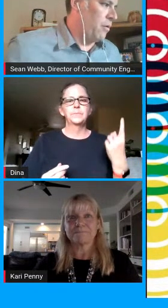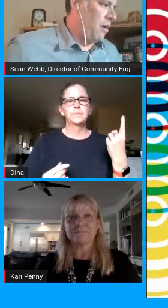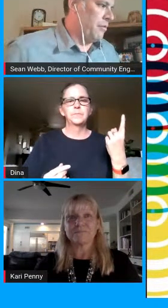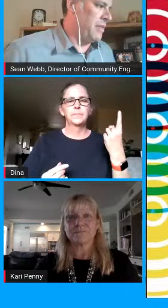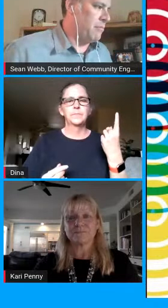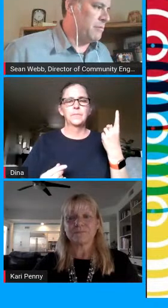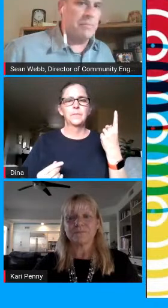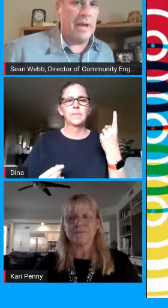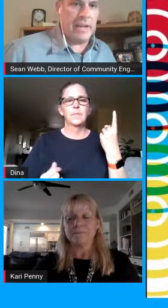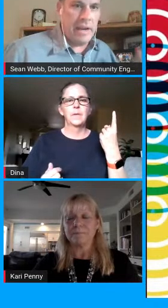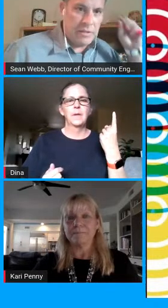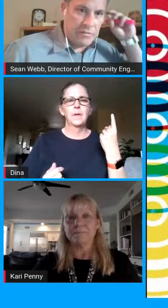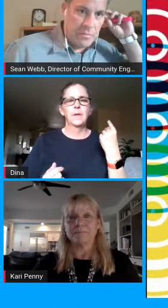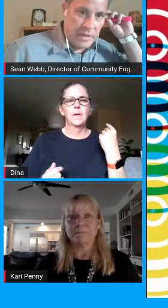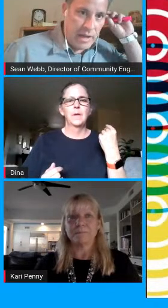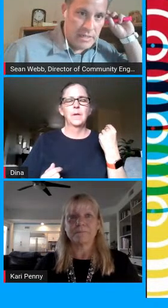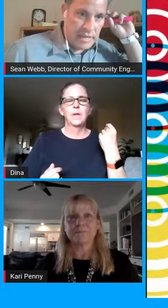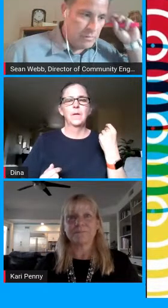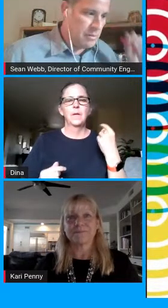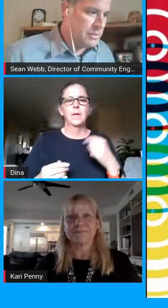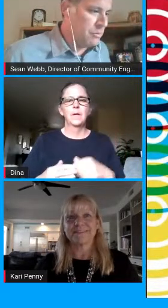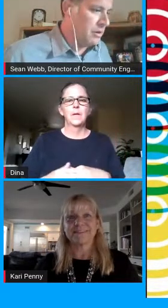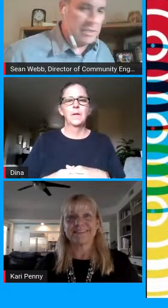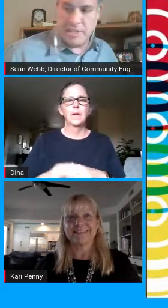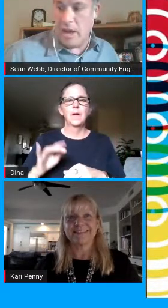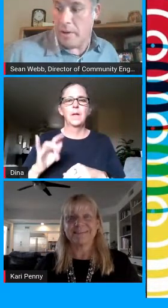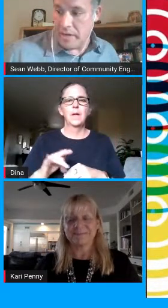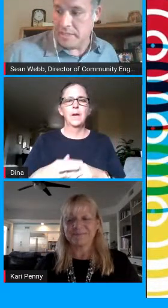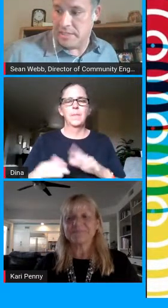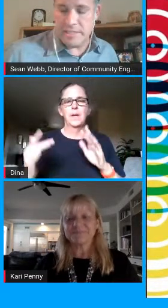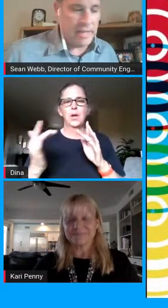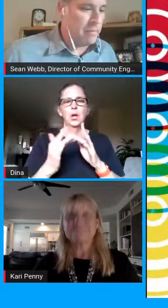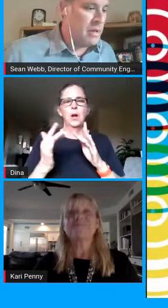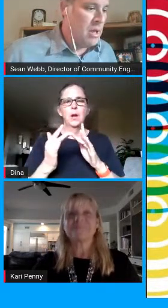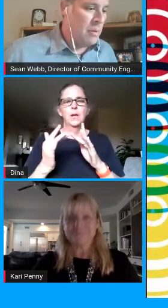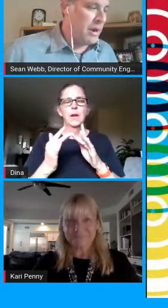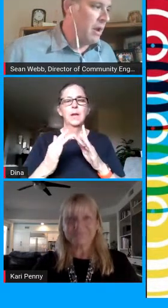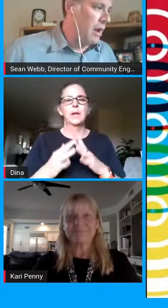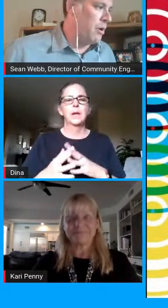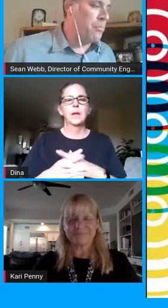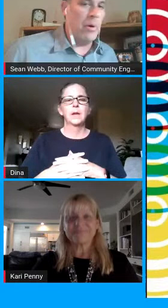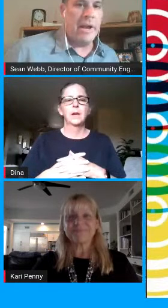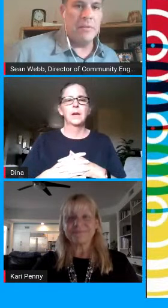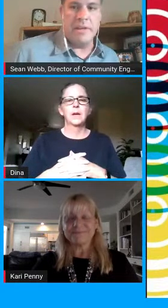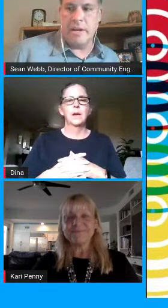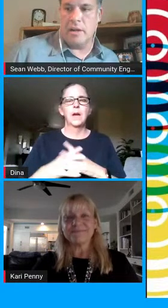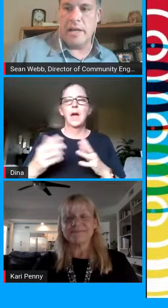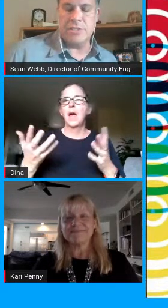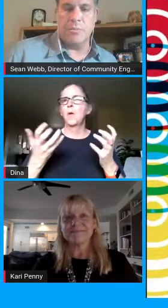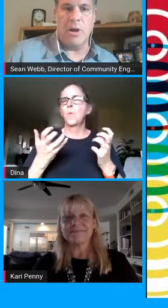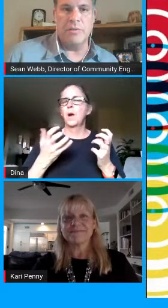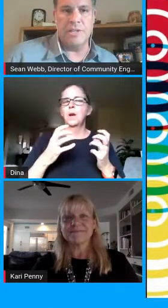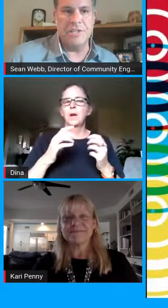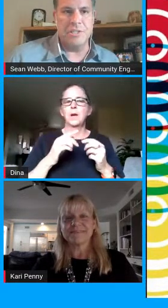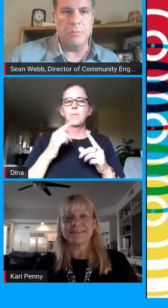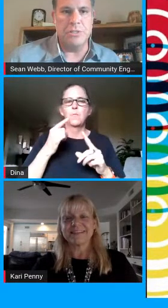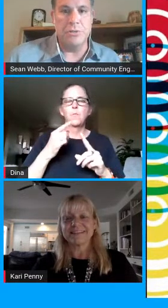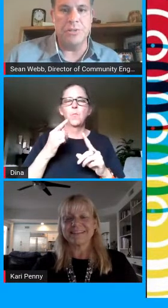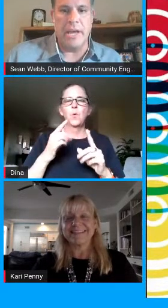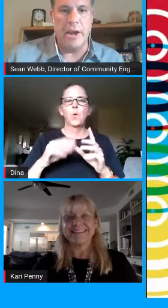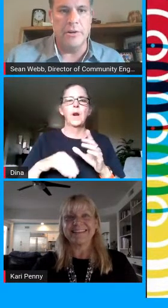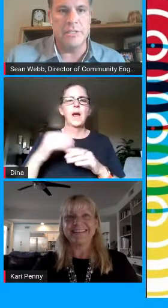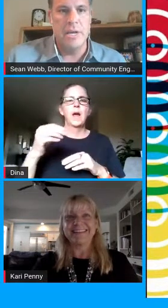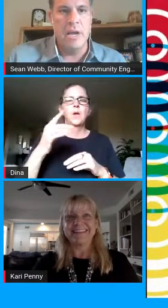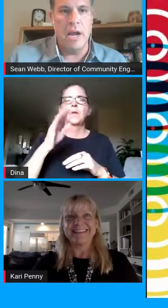fantastic that they're offering that with cpac and i'll definitely be in contact with them as well to see how i can assist them but i i want to point out that on classroom conversations